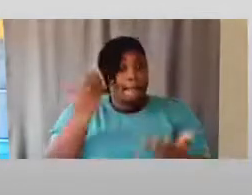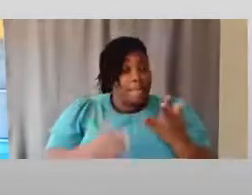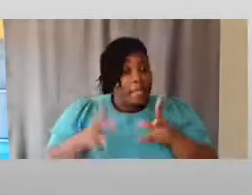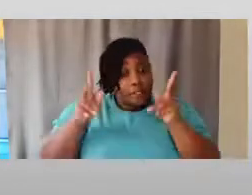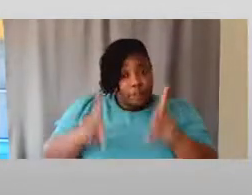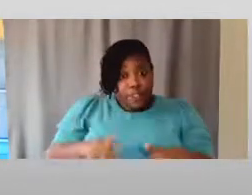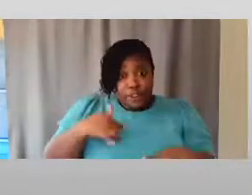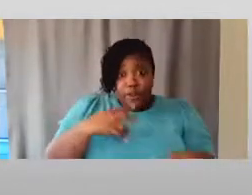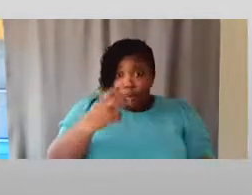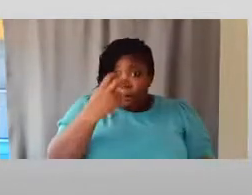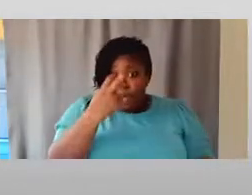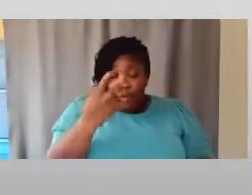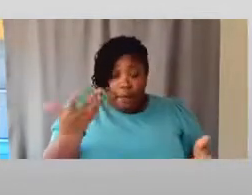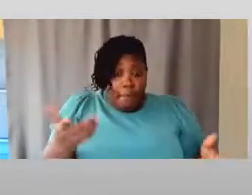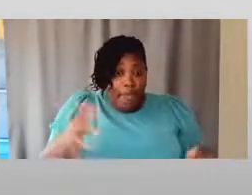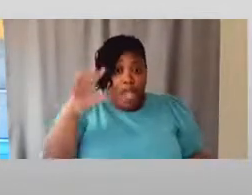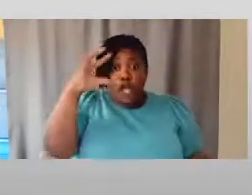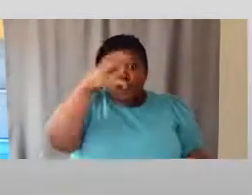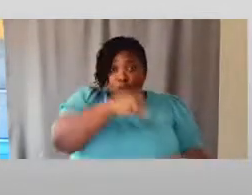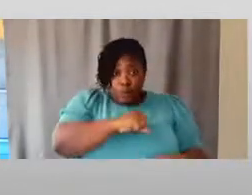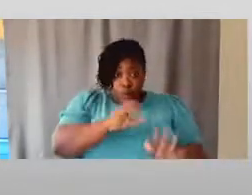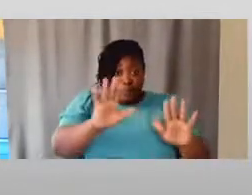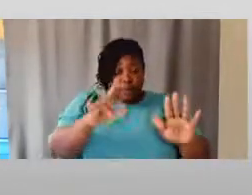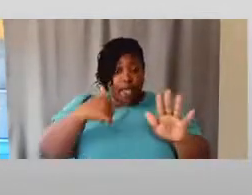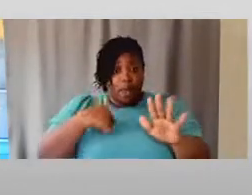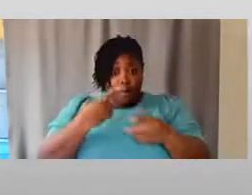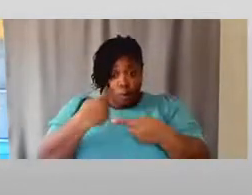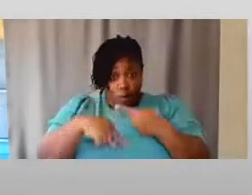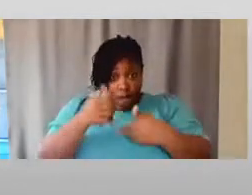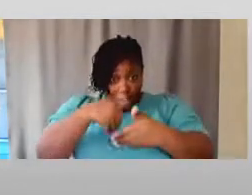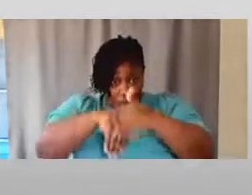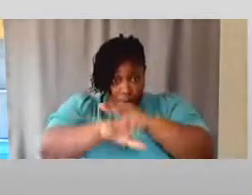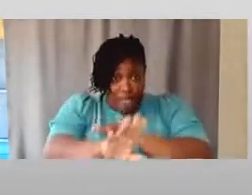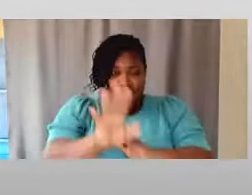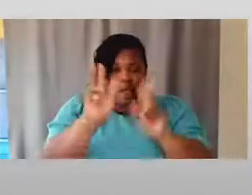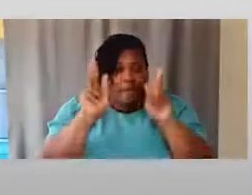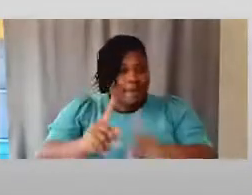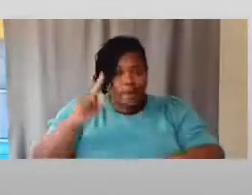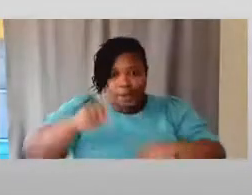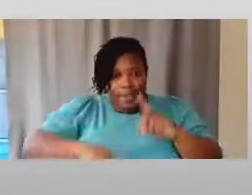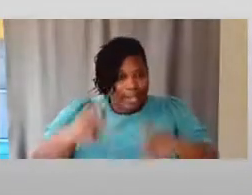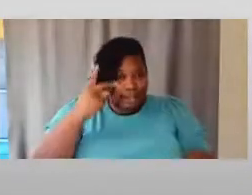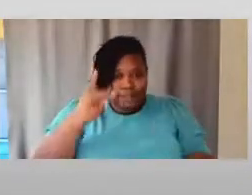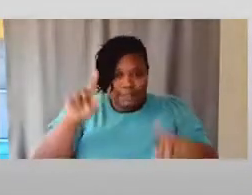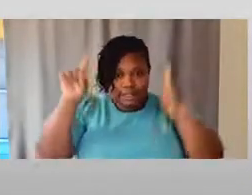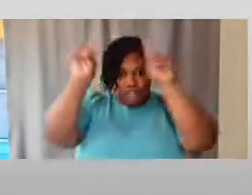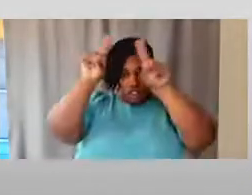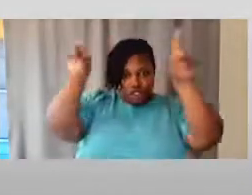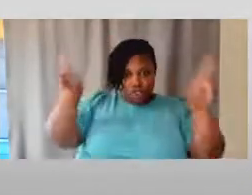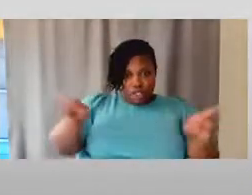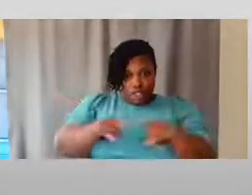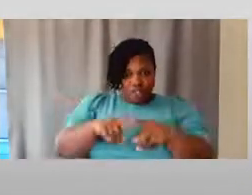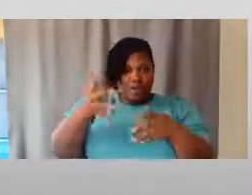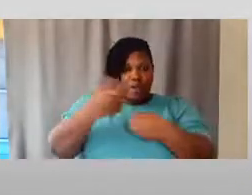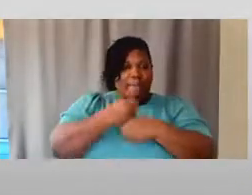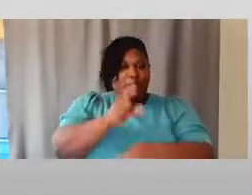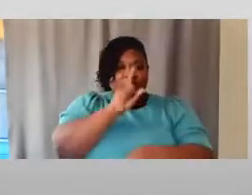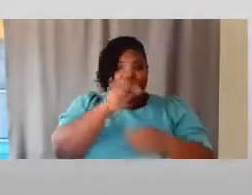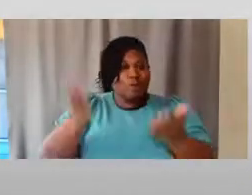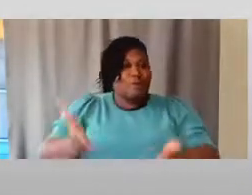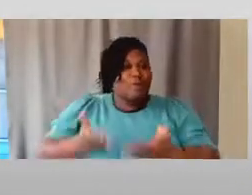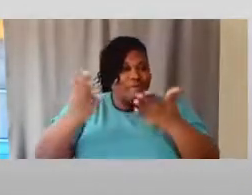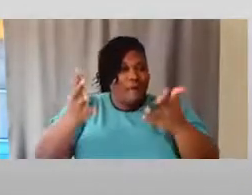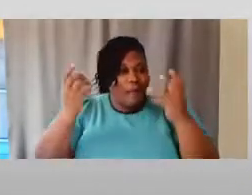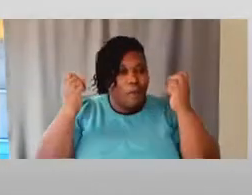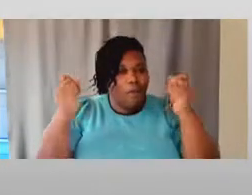assume when I go into my presentation that there are some people that can't see the screen. And so you make sure you provide that in multiple ways.